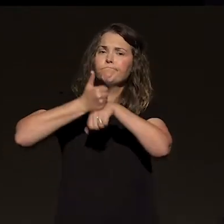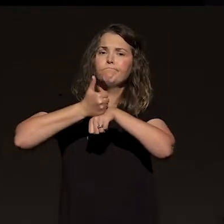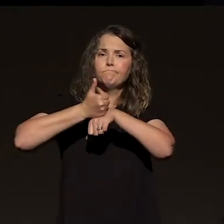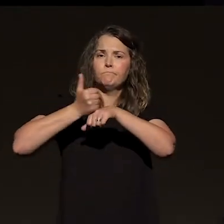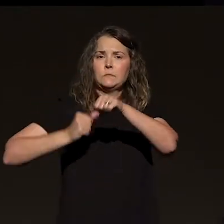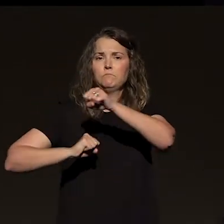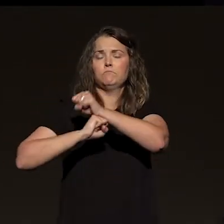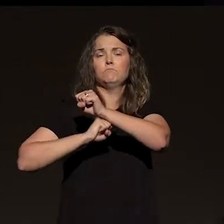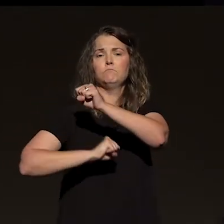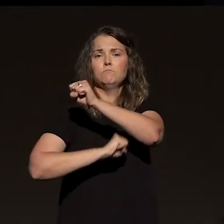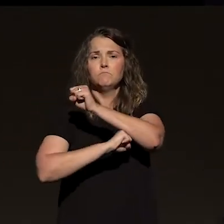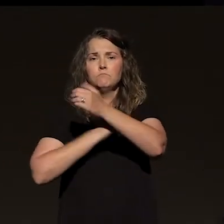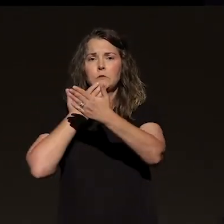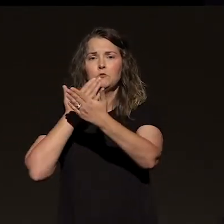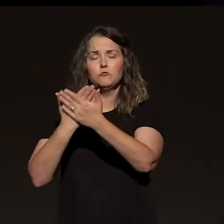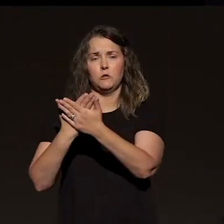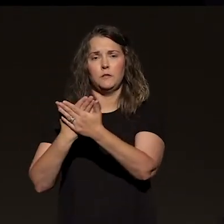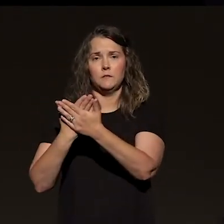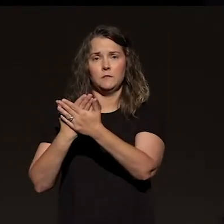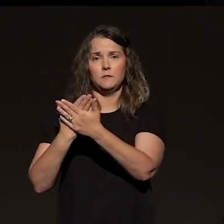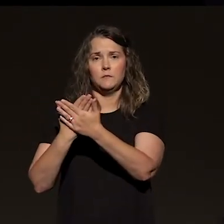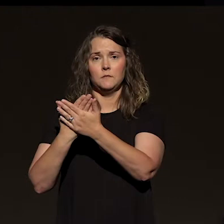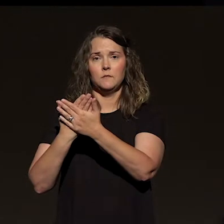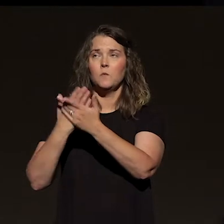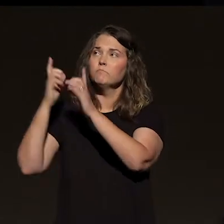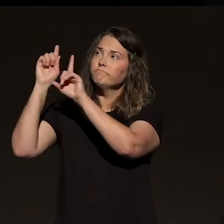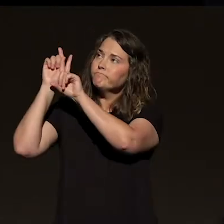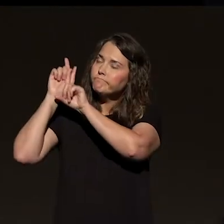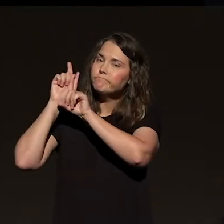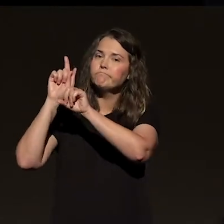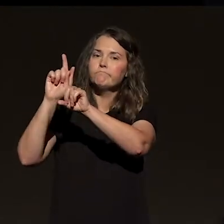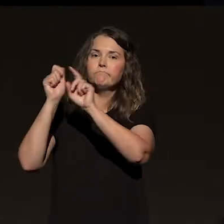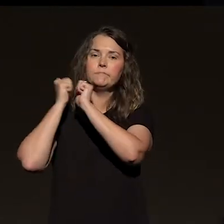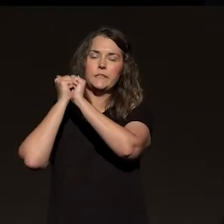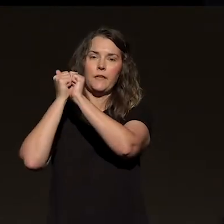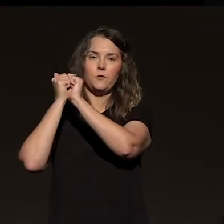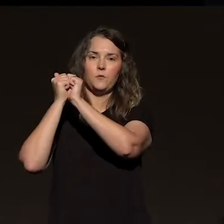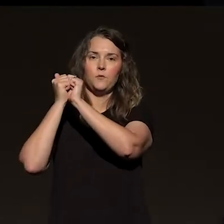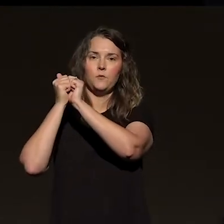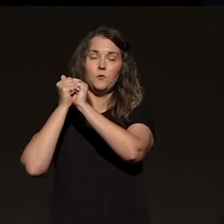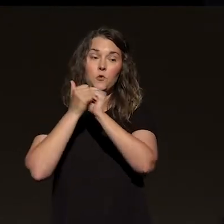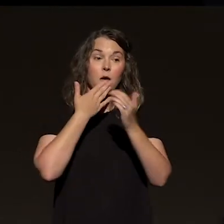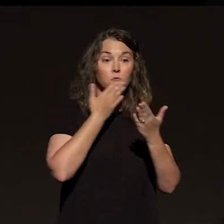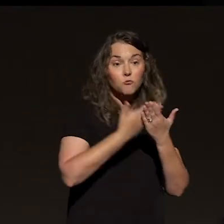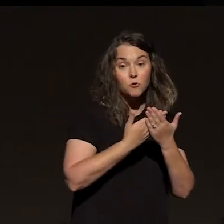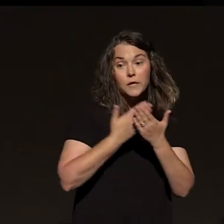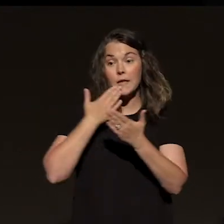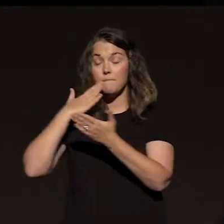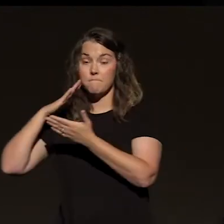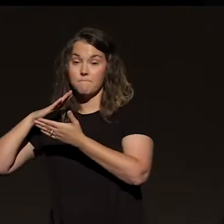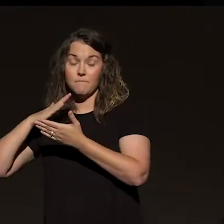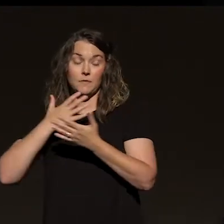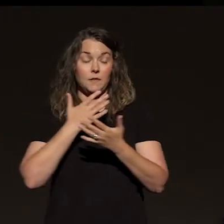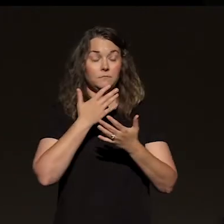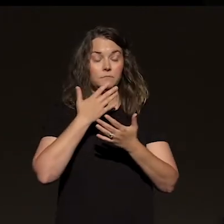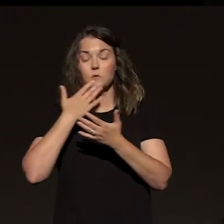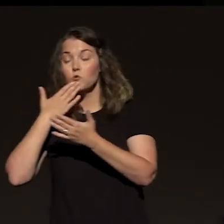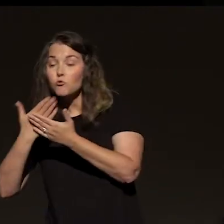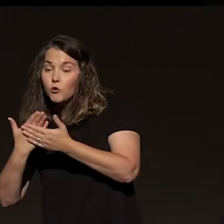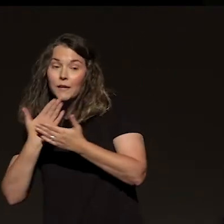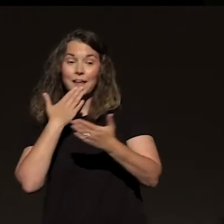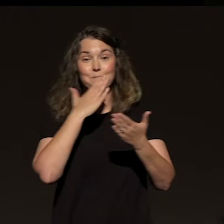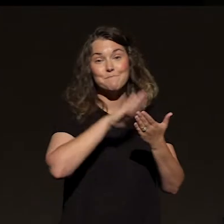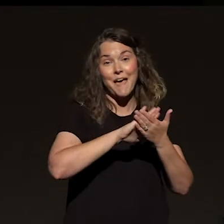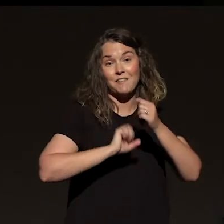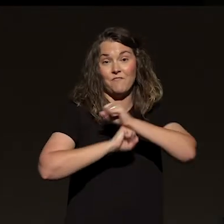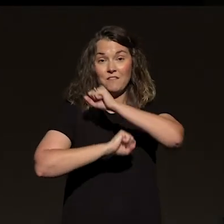when you walk with me. See, here's the deal. There are good foundations and bad foundations, and whenever your foundation is good, no matter how hard